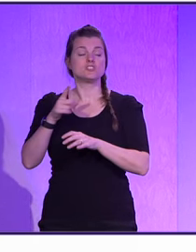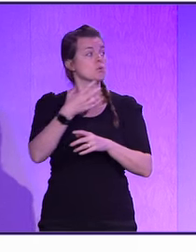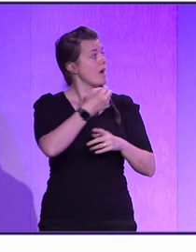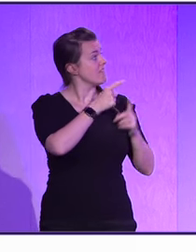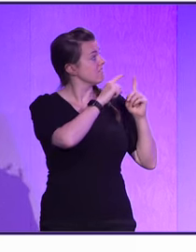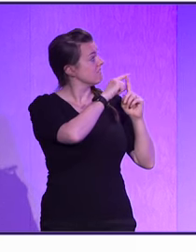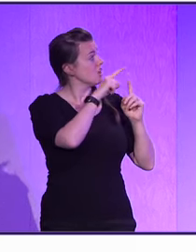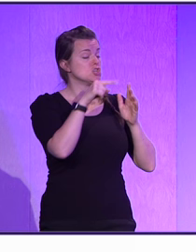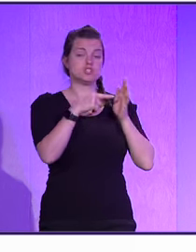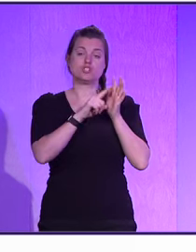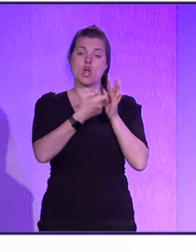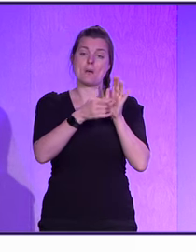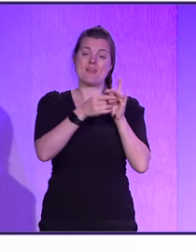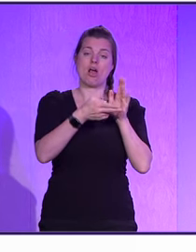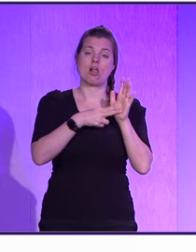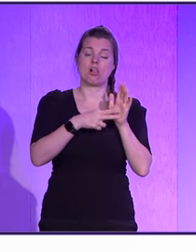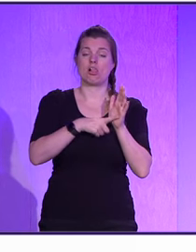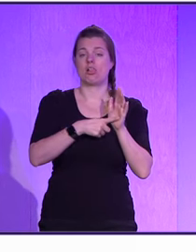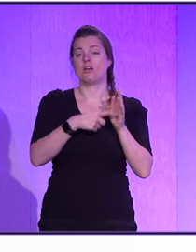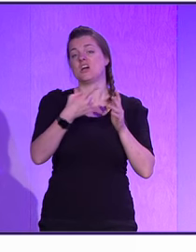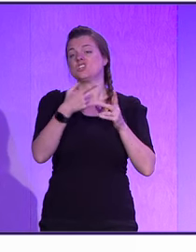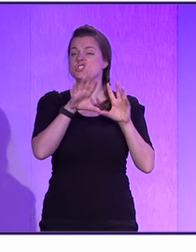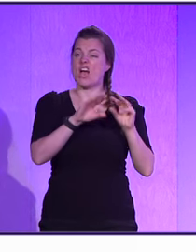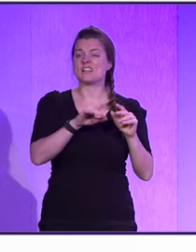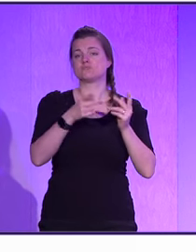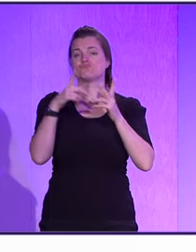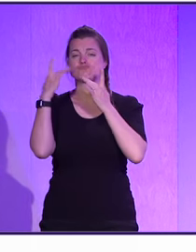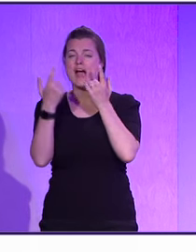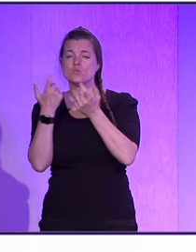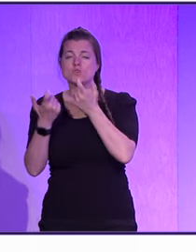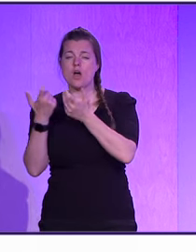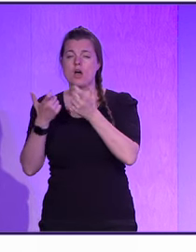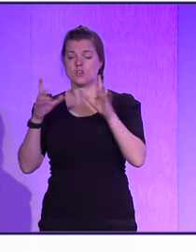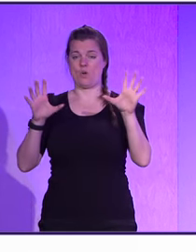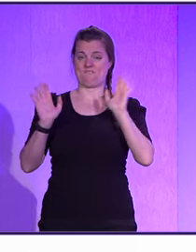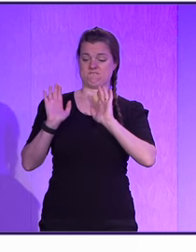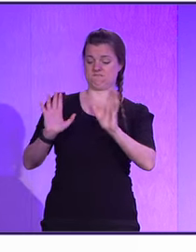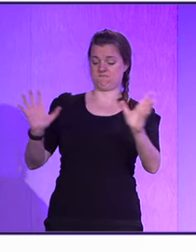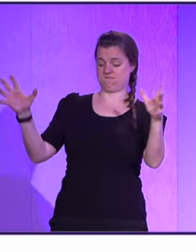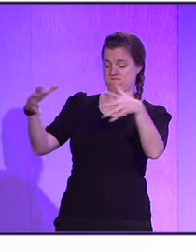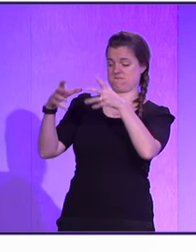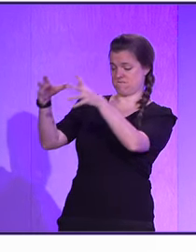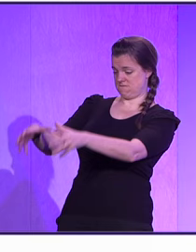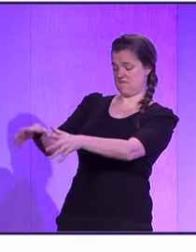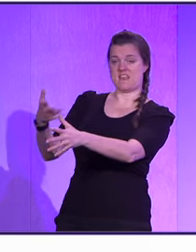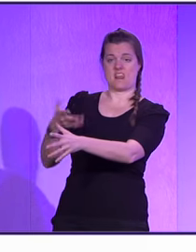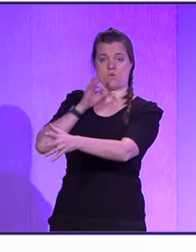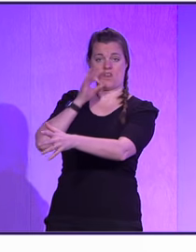chat, it has a browser, and you just ask it, just do what I want, all right?